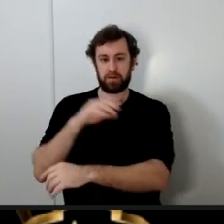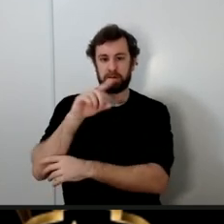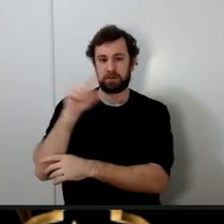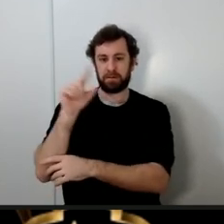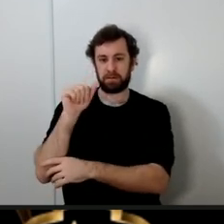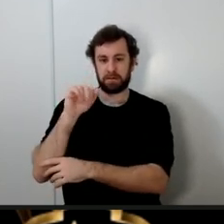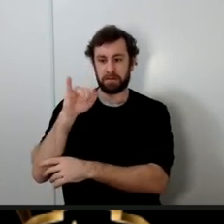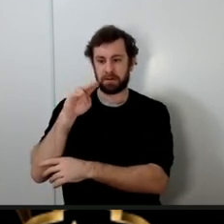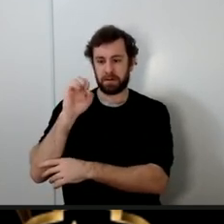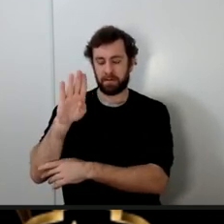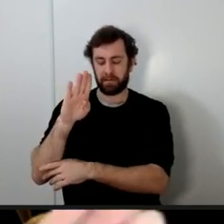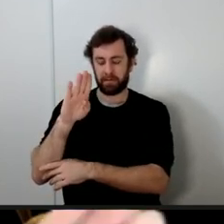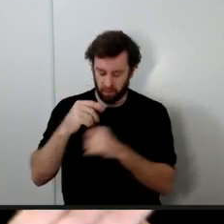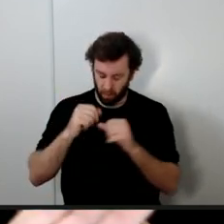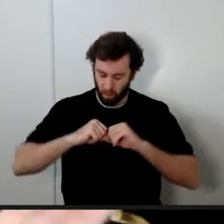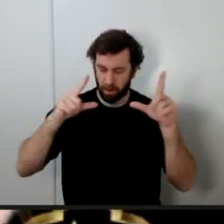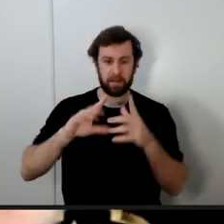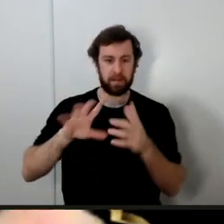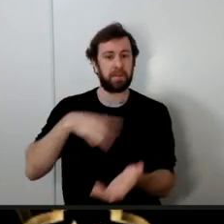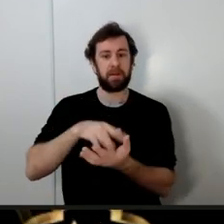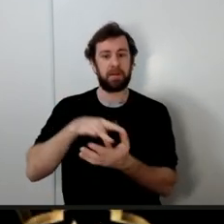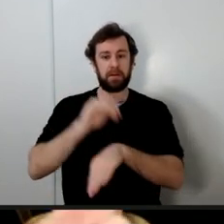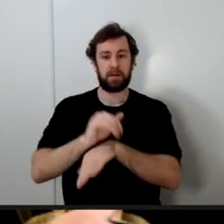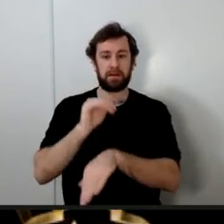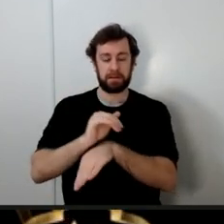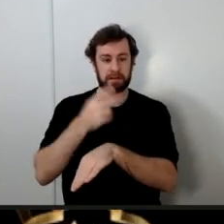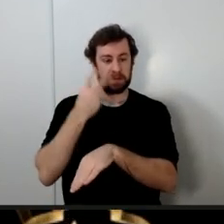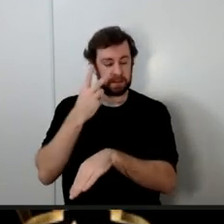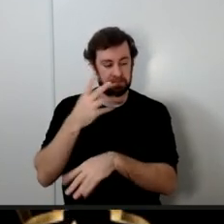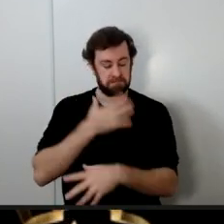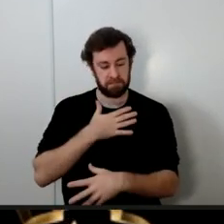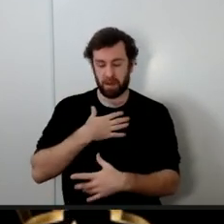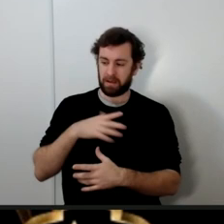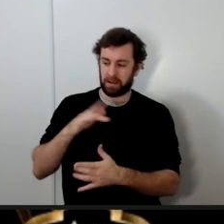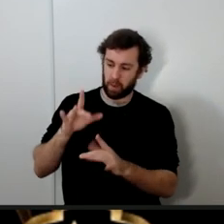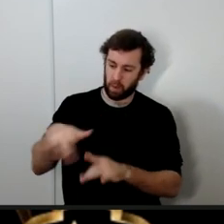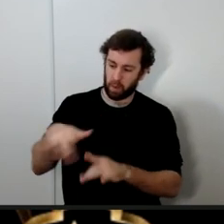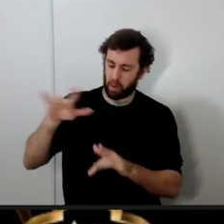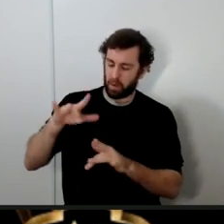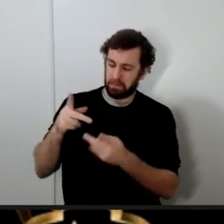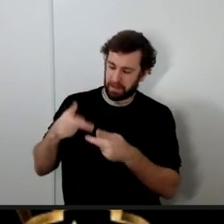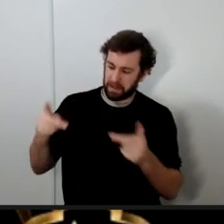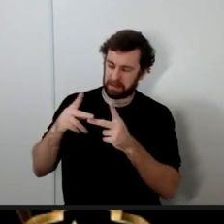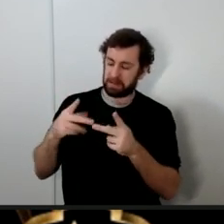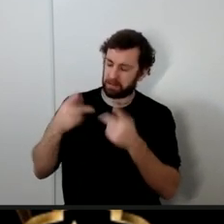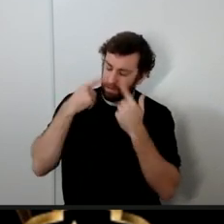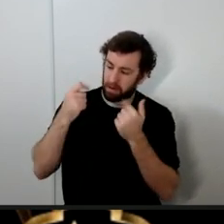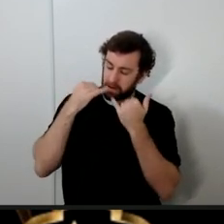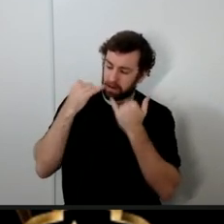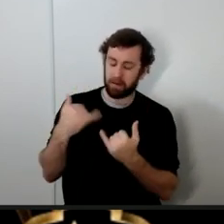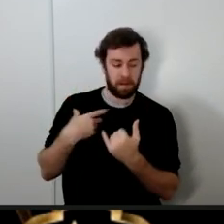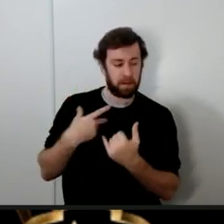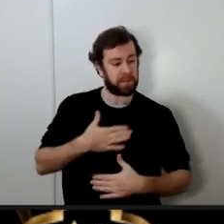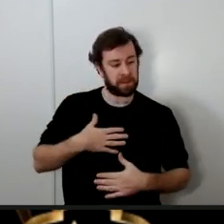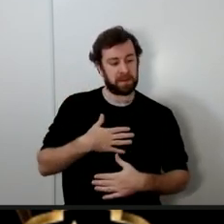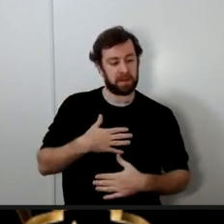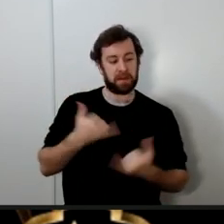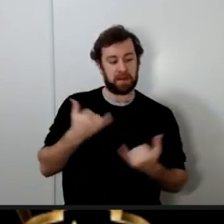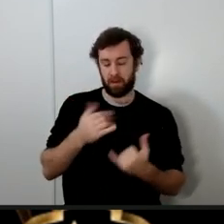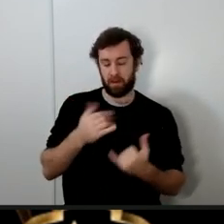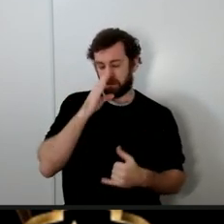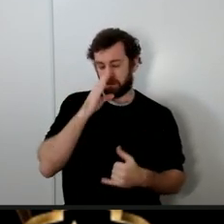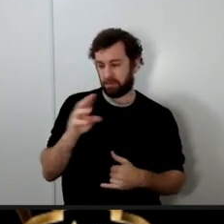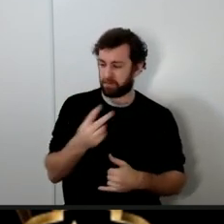in the middle of the night and she's seeing my empty place and she's crying Abel Hassan go to the house right now